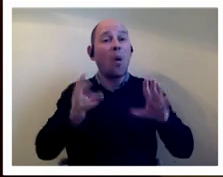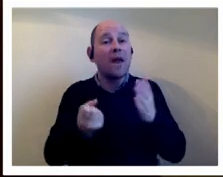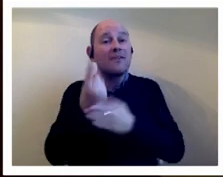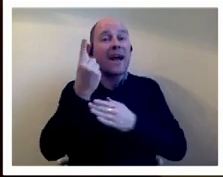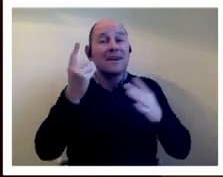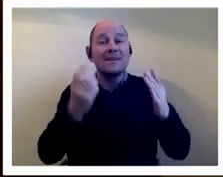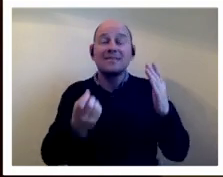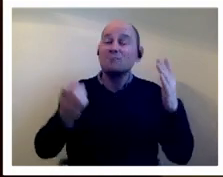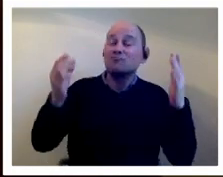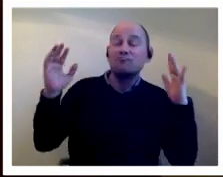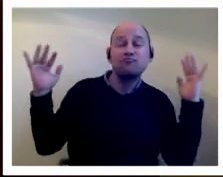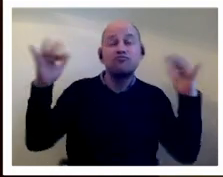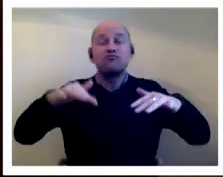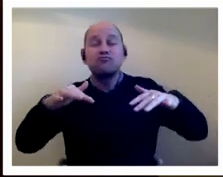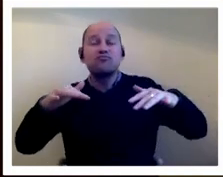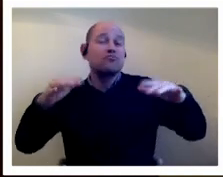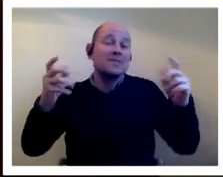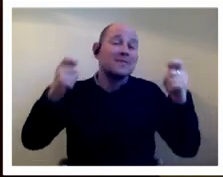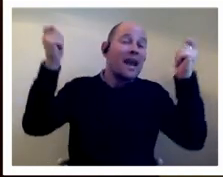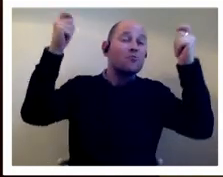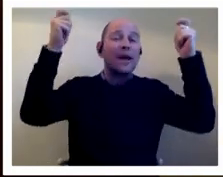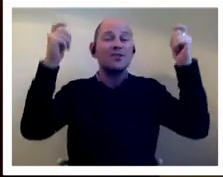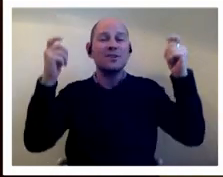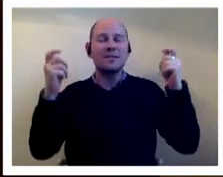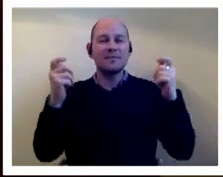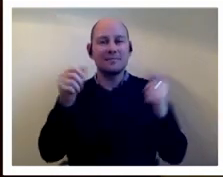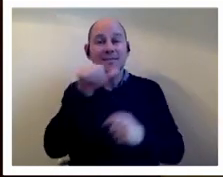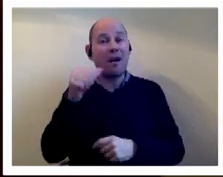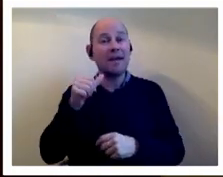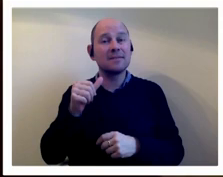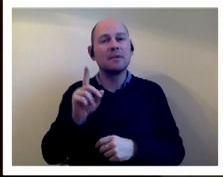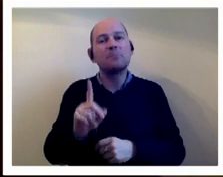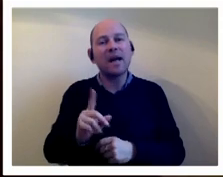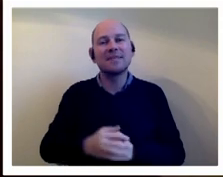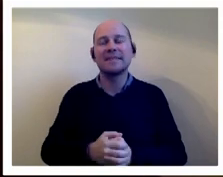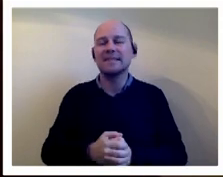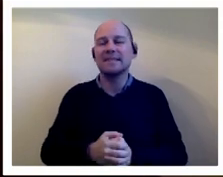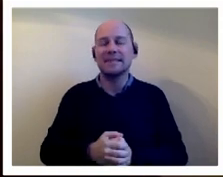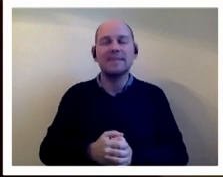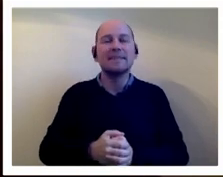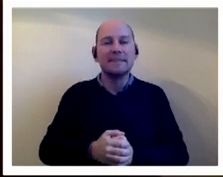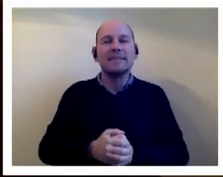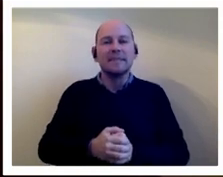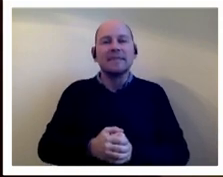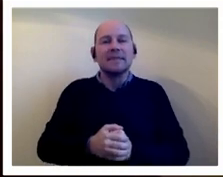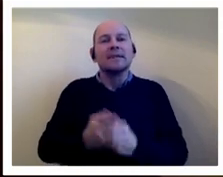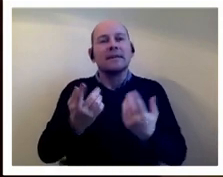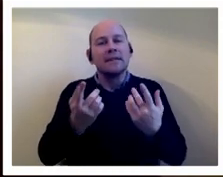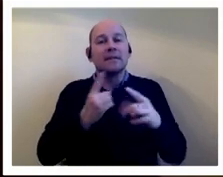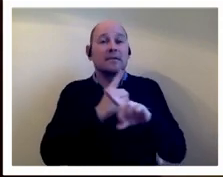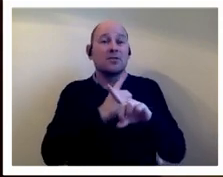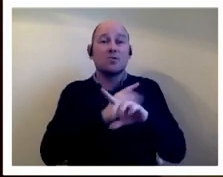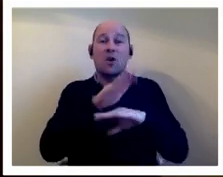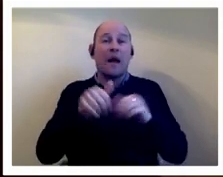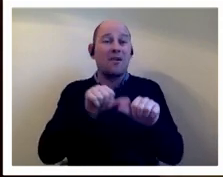there was celebrated it's going um at midnight but you know i i i do i know i talk about you know the next day people just got up and